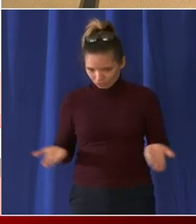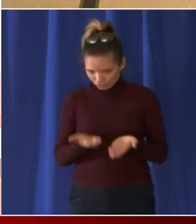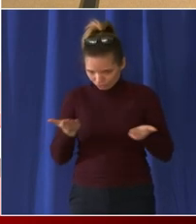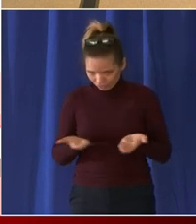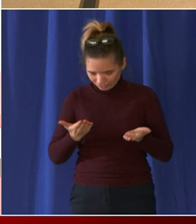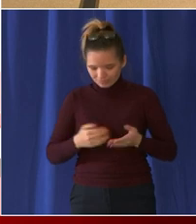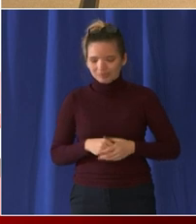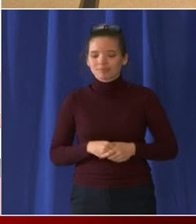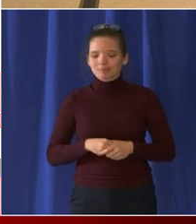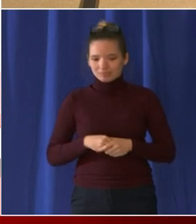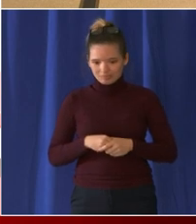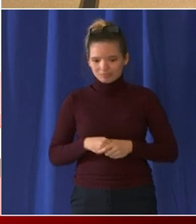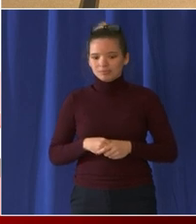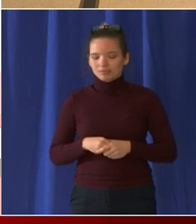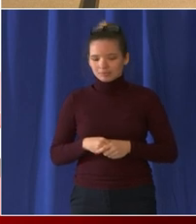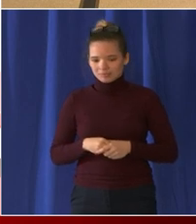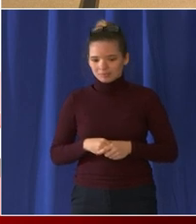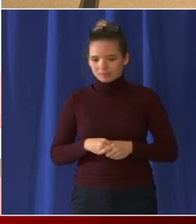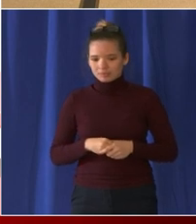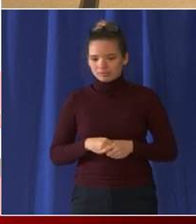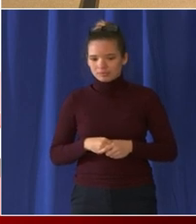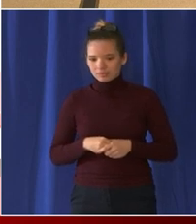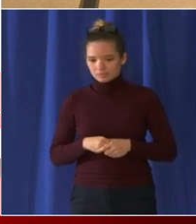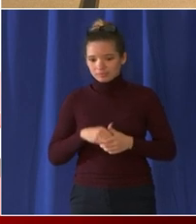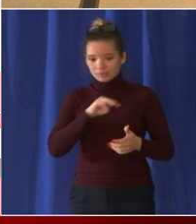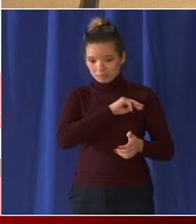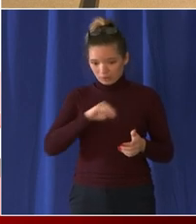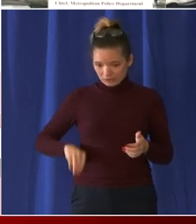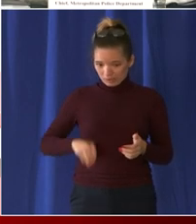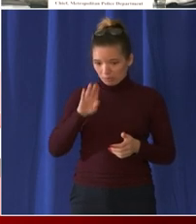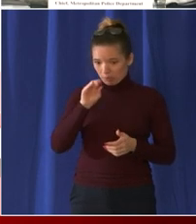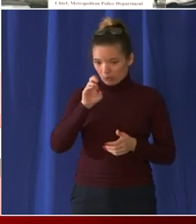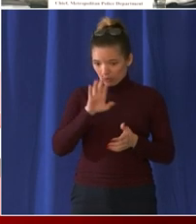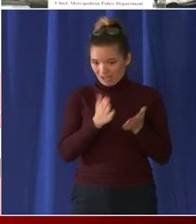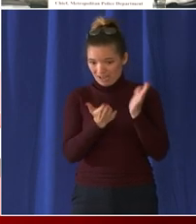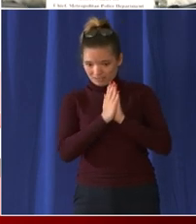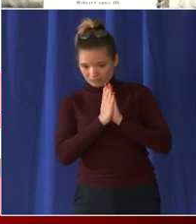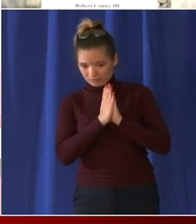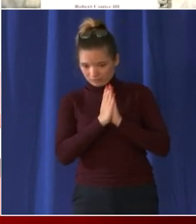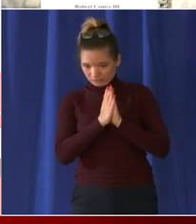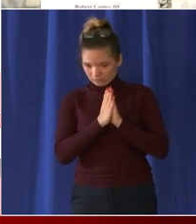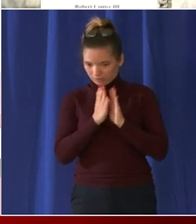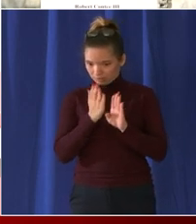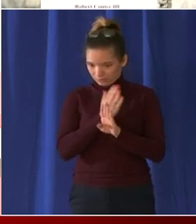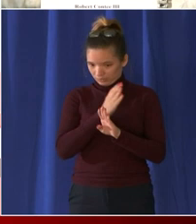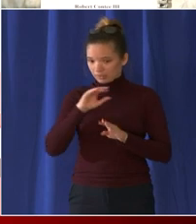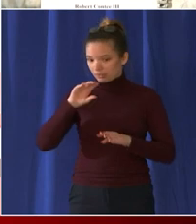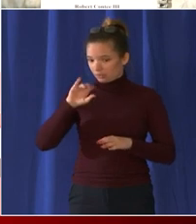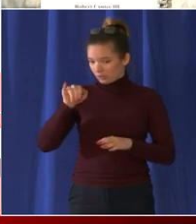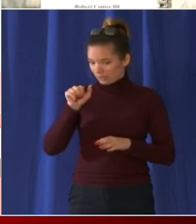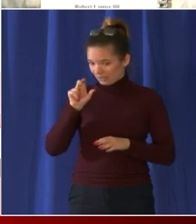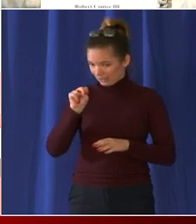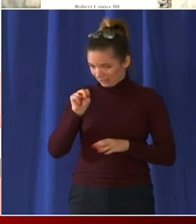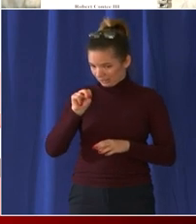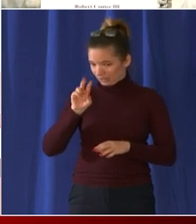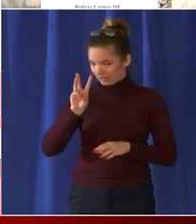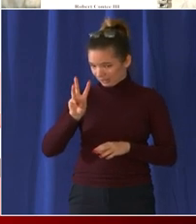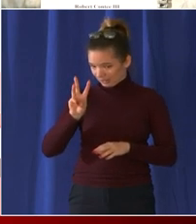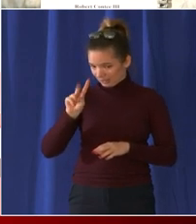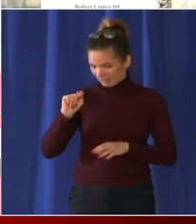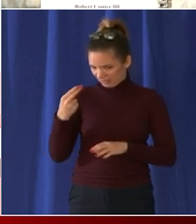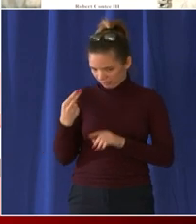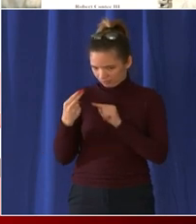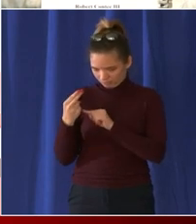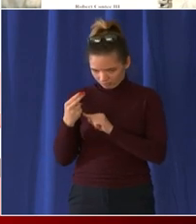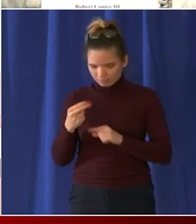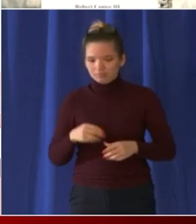uh in advance of january the 6th was that uh district of columbia uh residents knowing um some of the things that